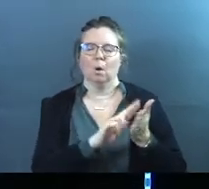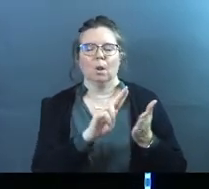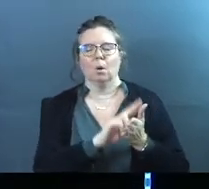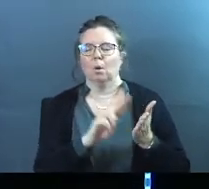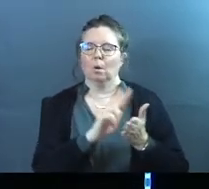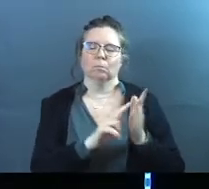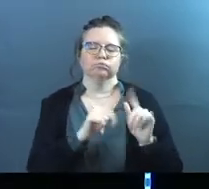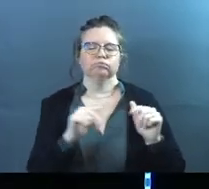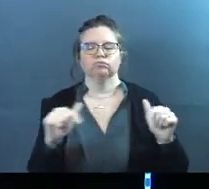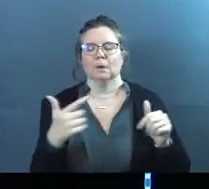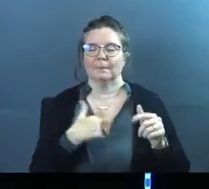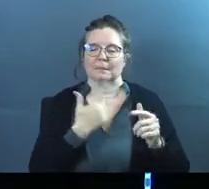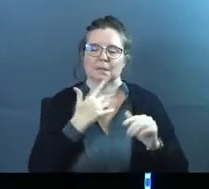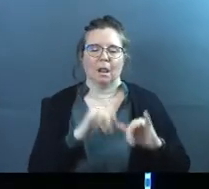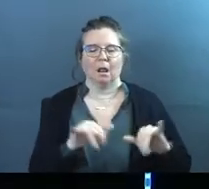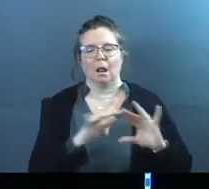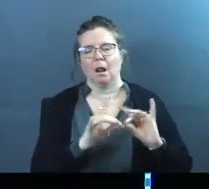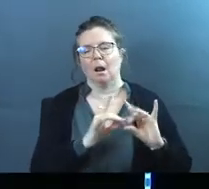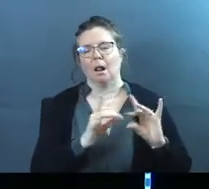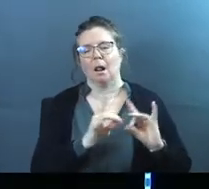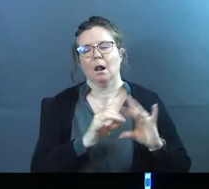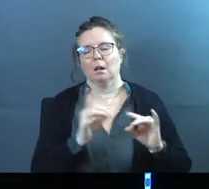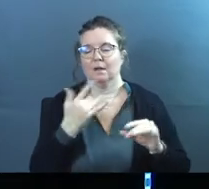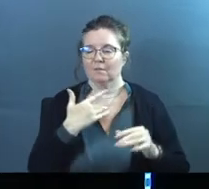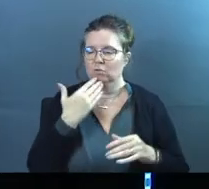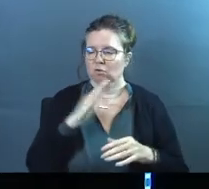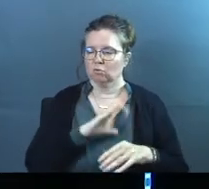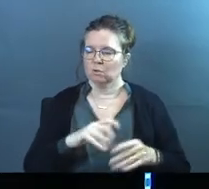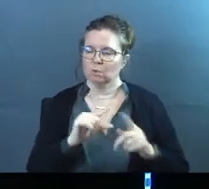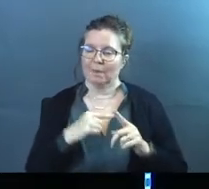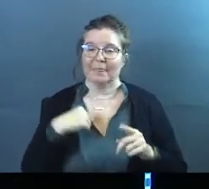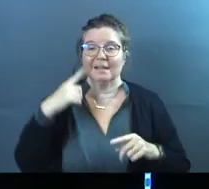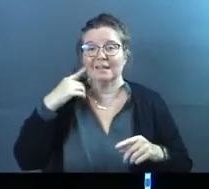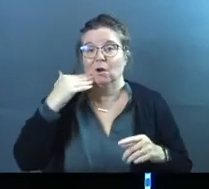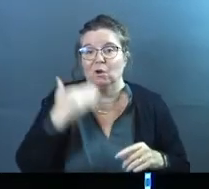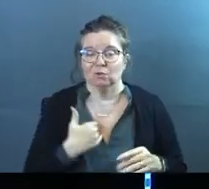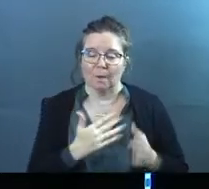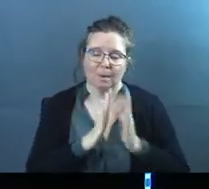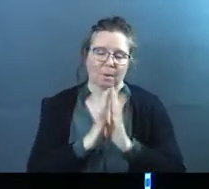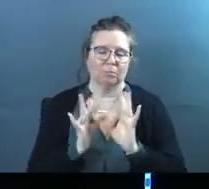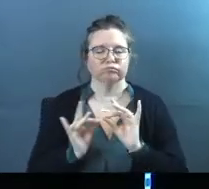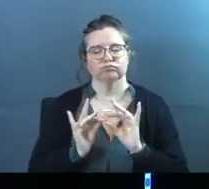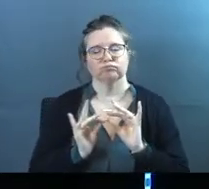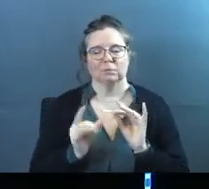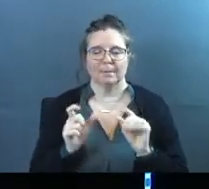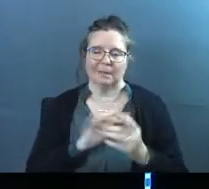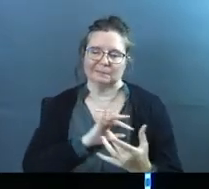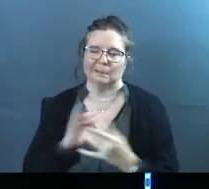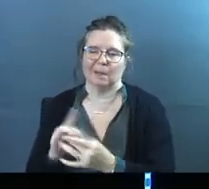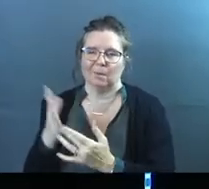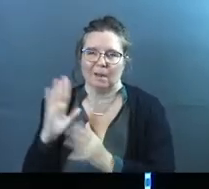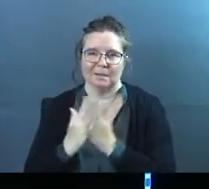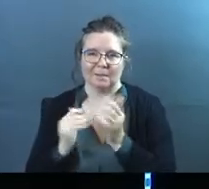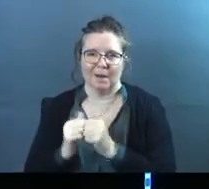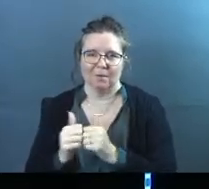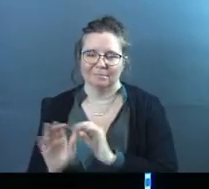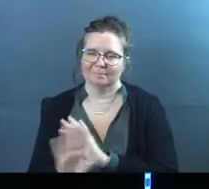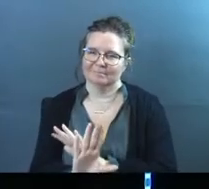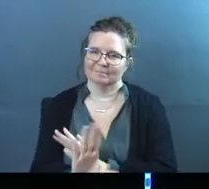It's like, come on. I'm just going to say these things and I feel like they're good Christian words. They sound good. I'm just going to pray them. It must connect with God somehow.